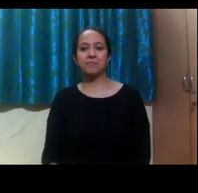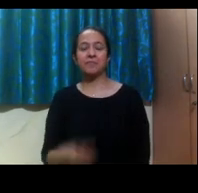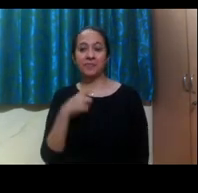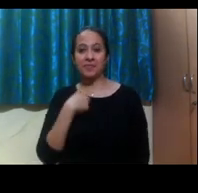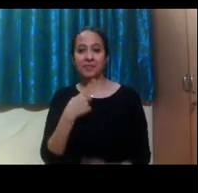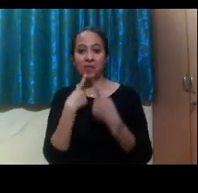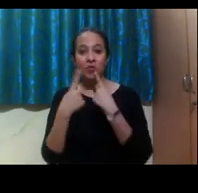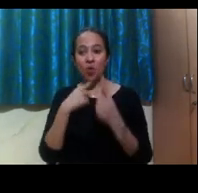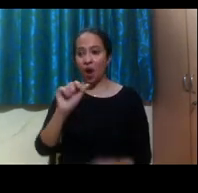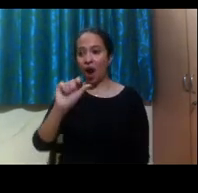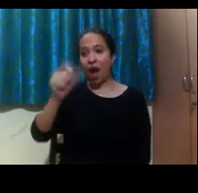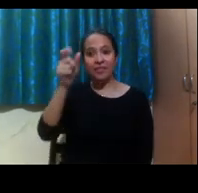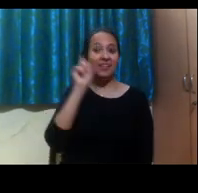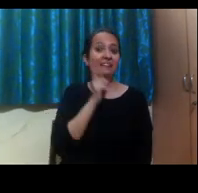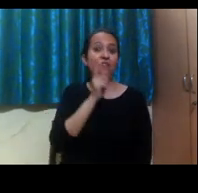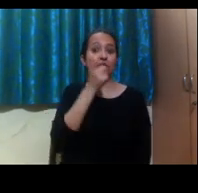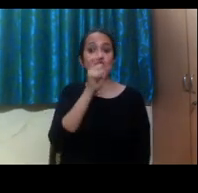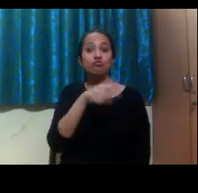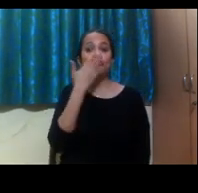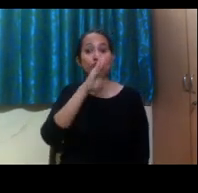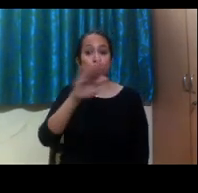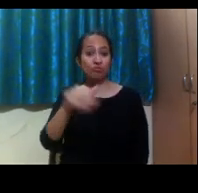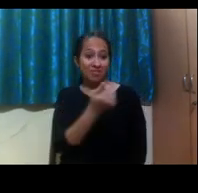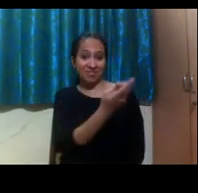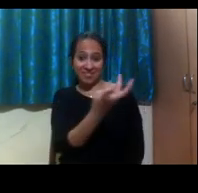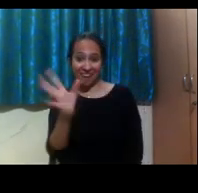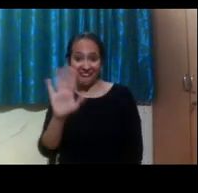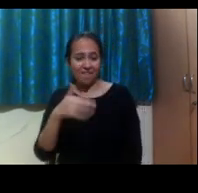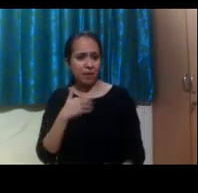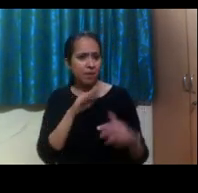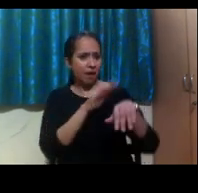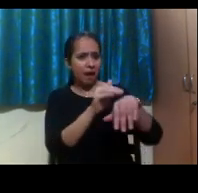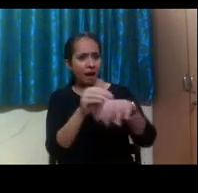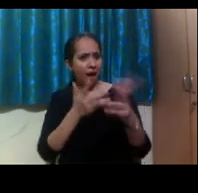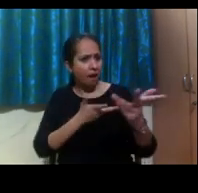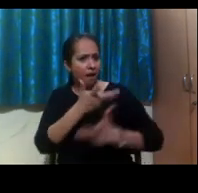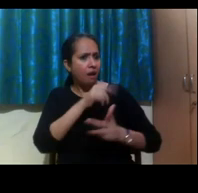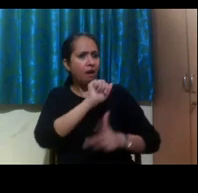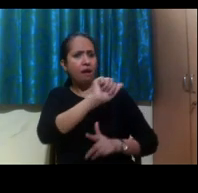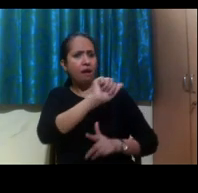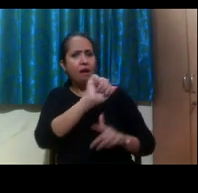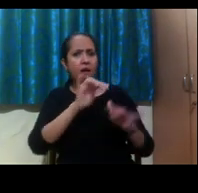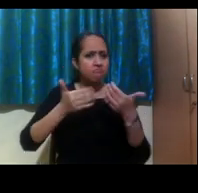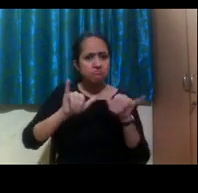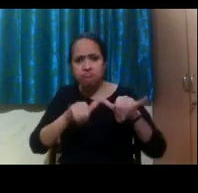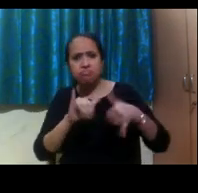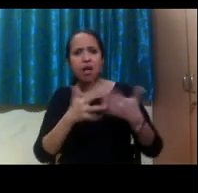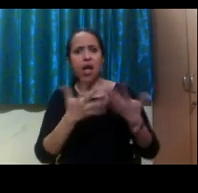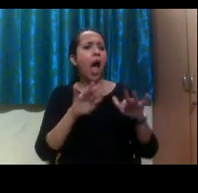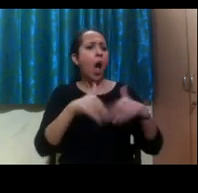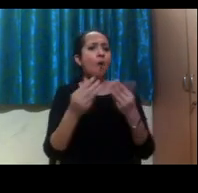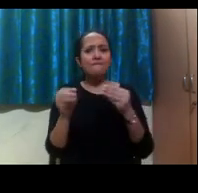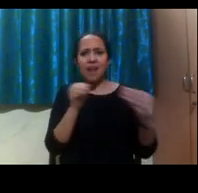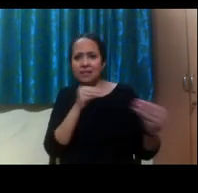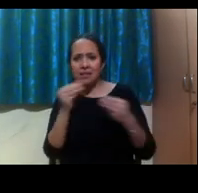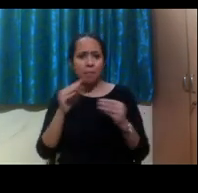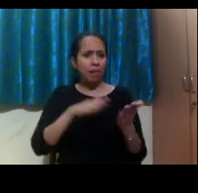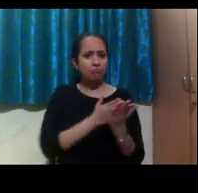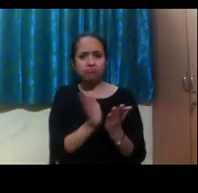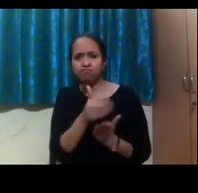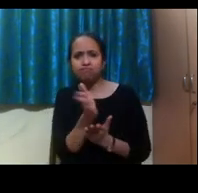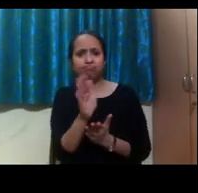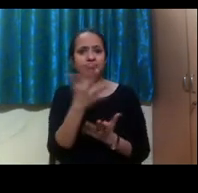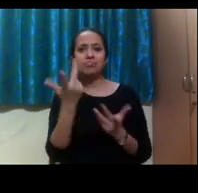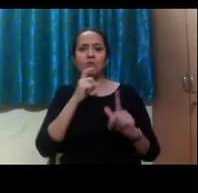other deaf students, uh, understanding how they've navigated their college life and what kind of